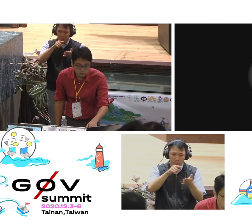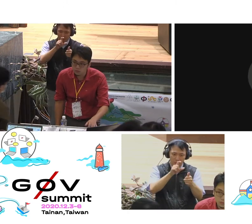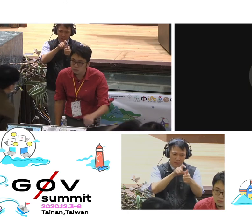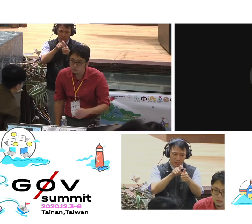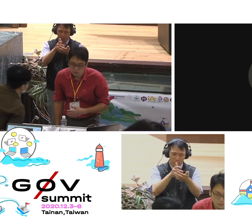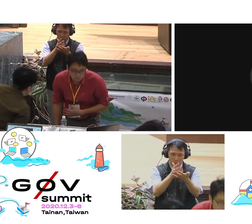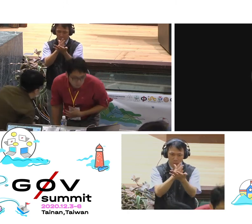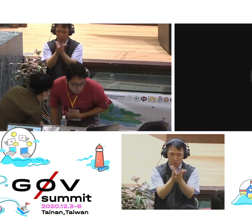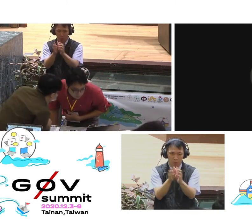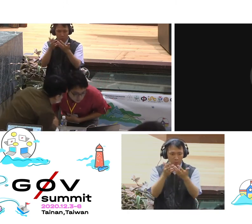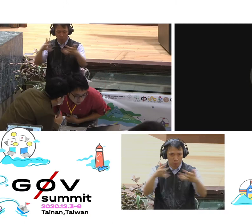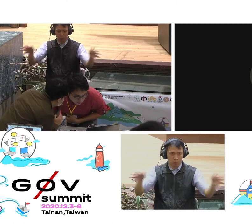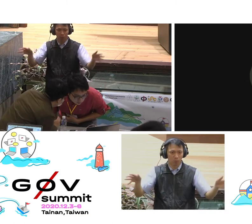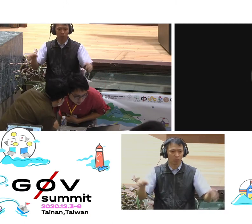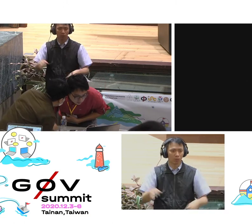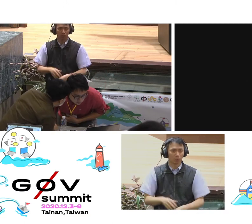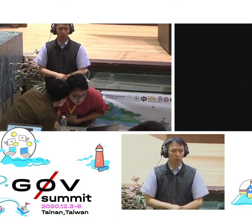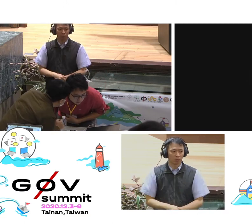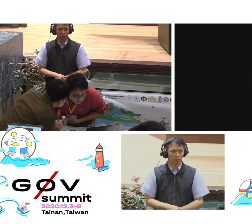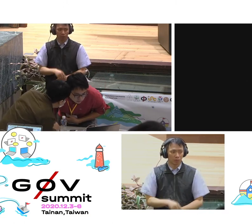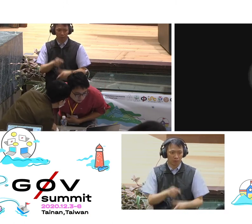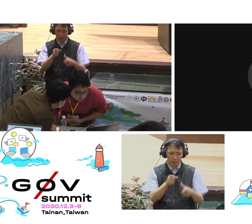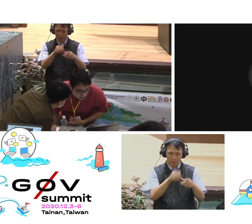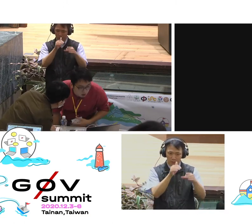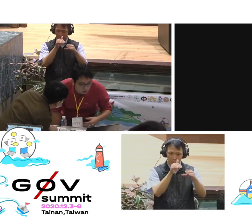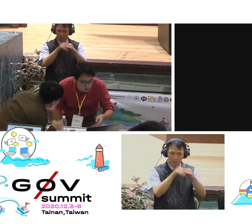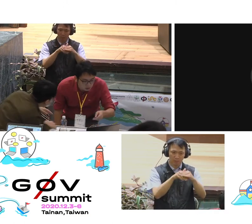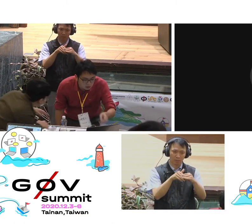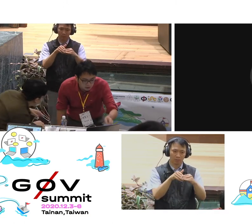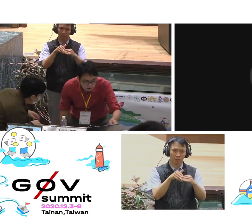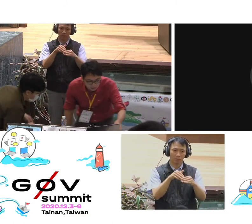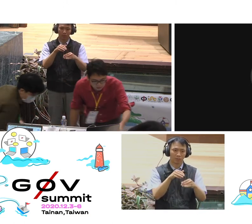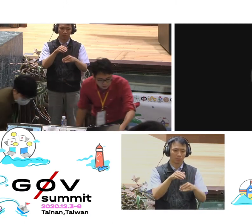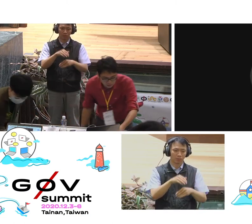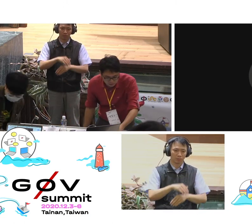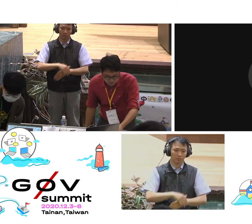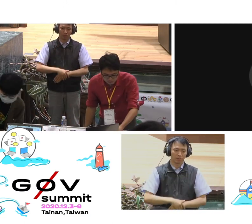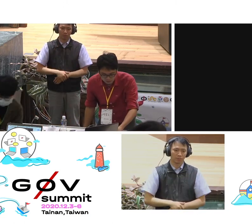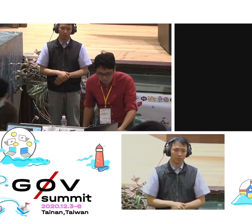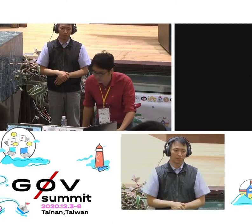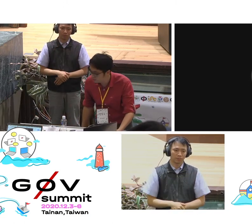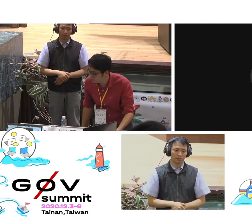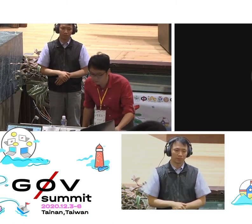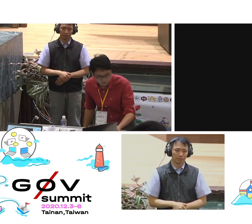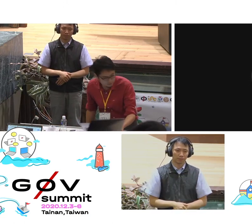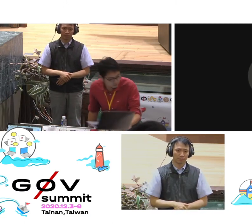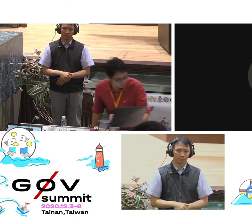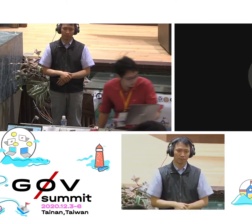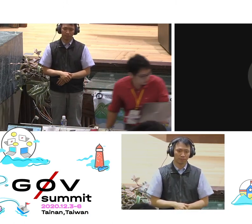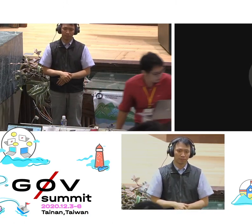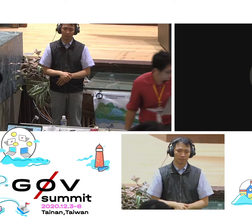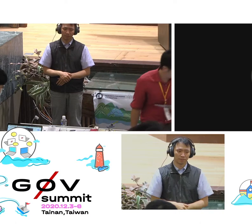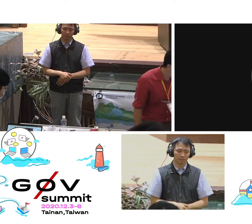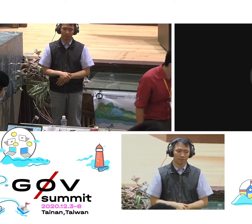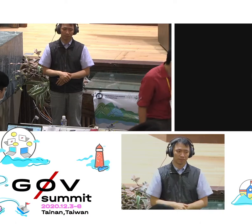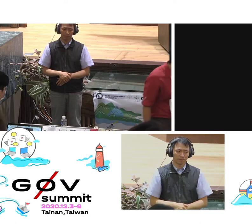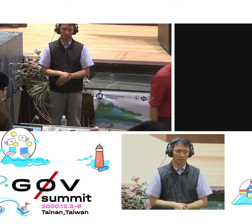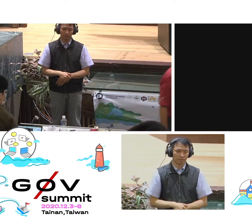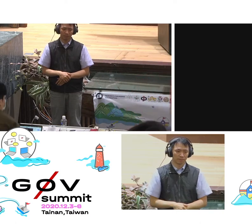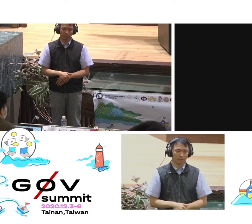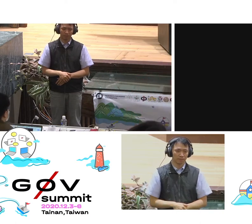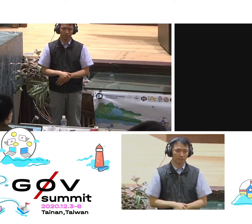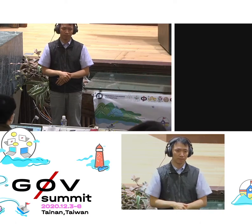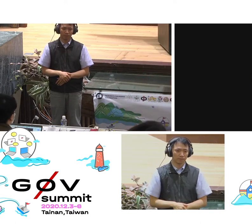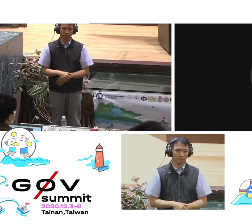offers a very powerful case of reducing the voice of the public to such a small amount of information